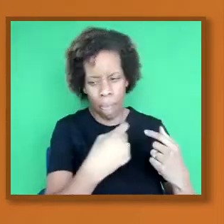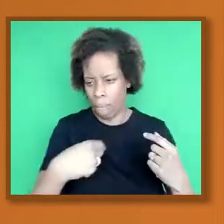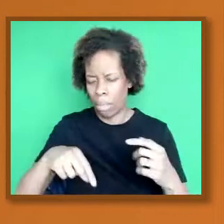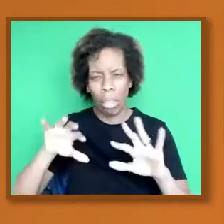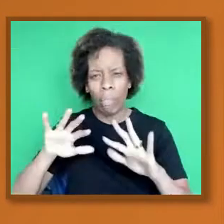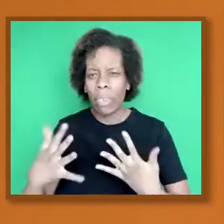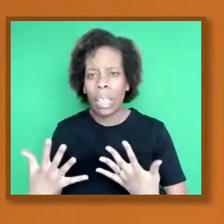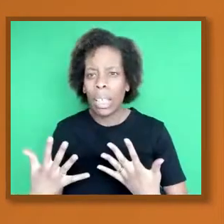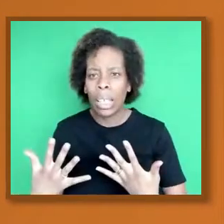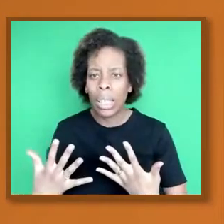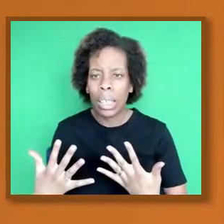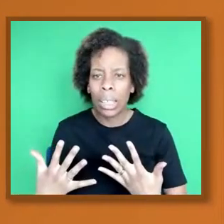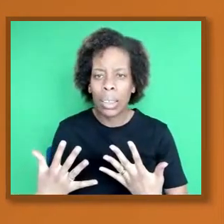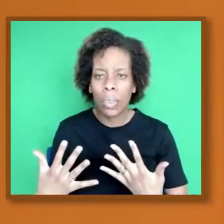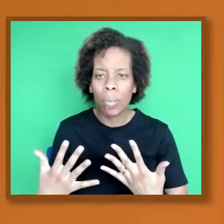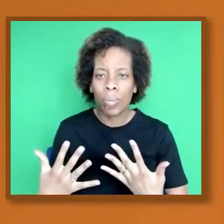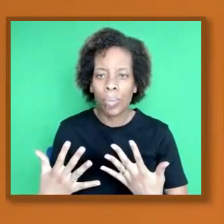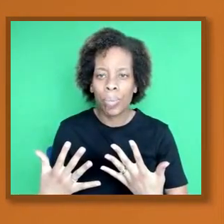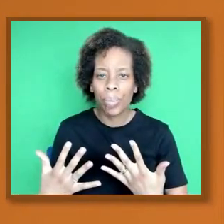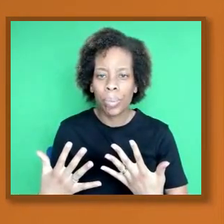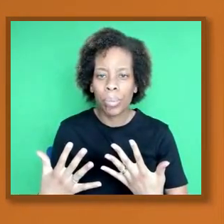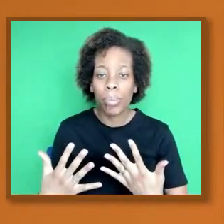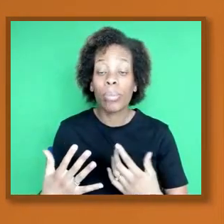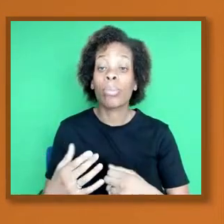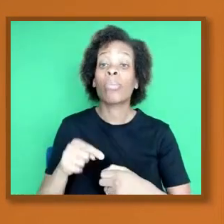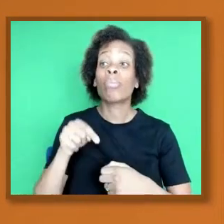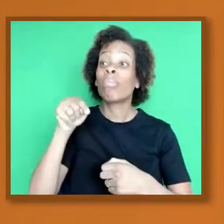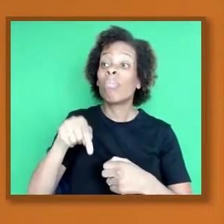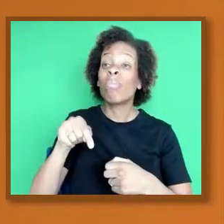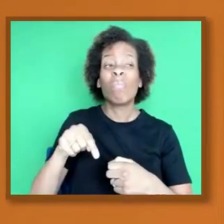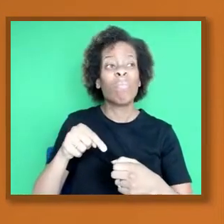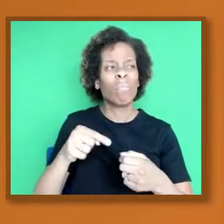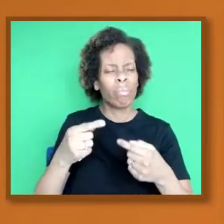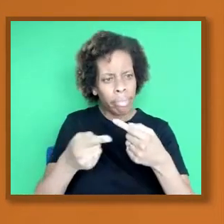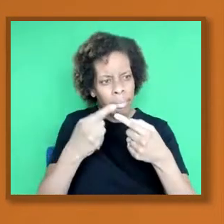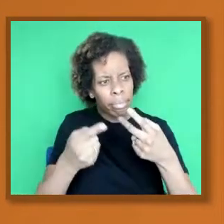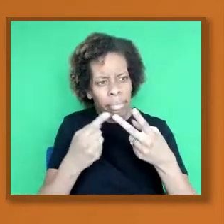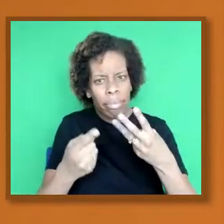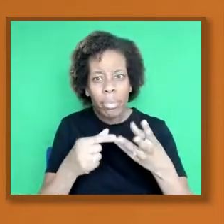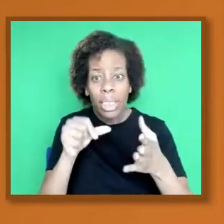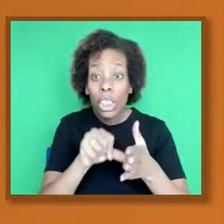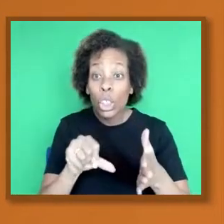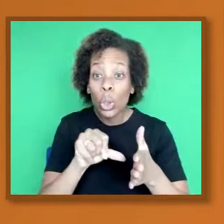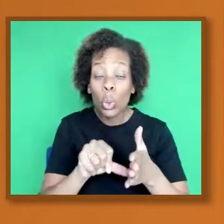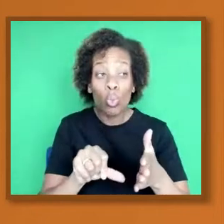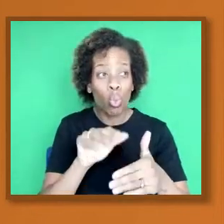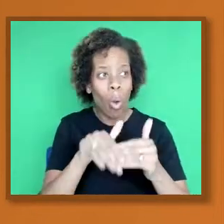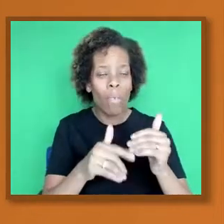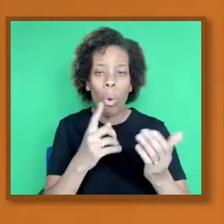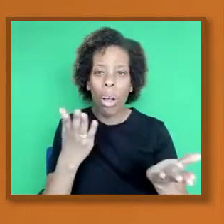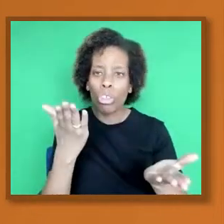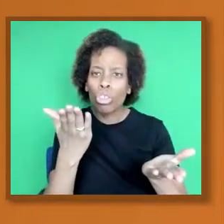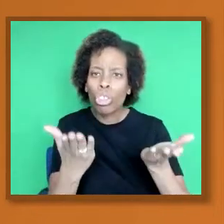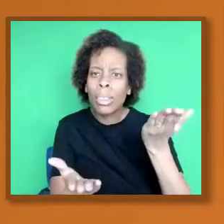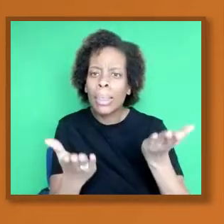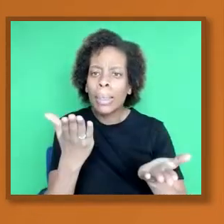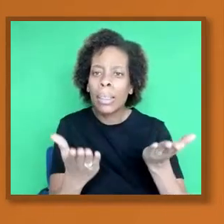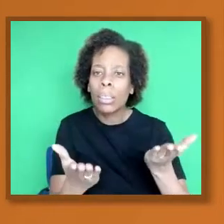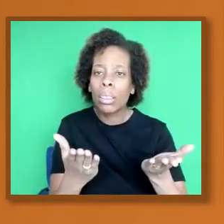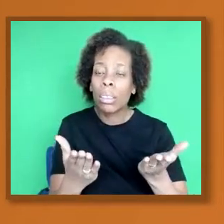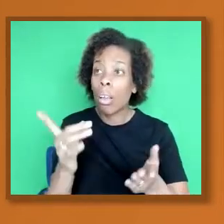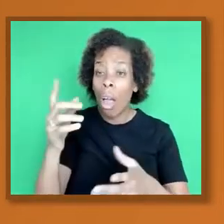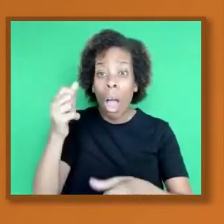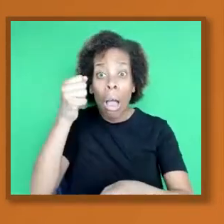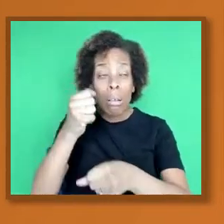justice. And it can't be that the government runs after us, take the vaccine, take the vaccine,